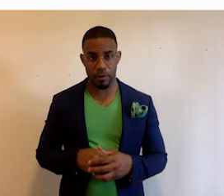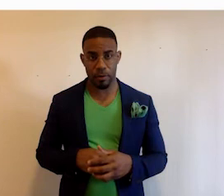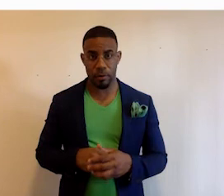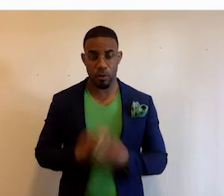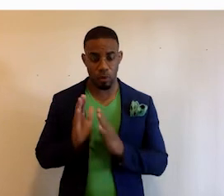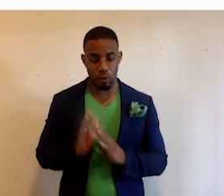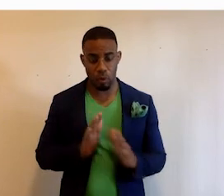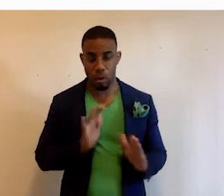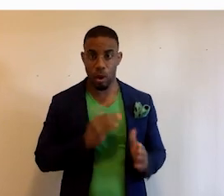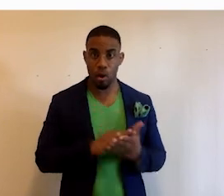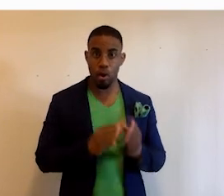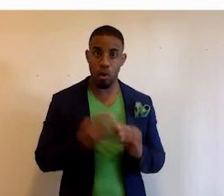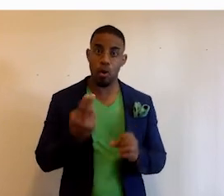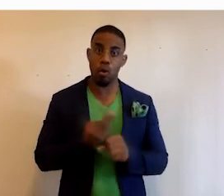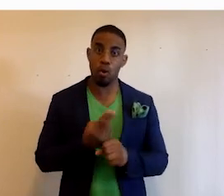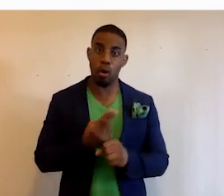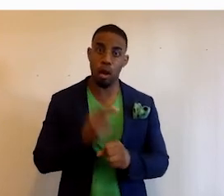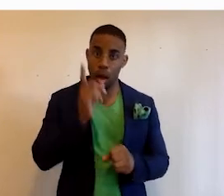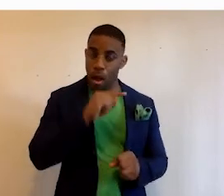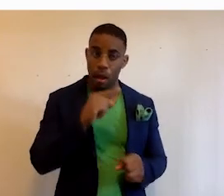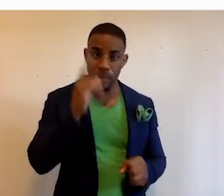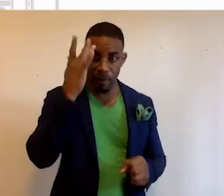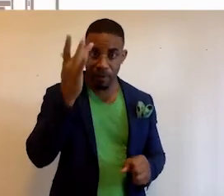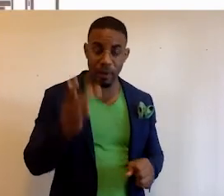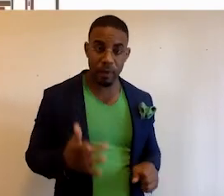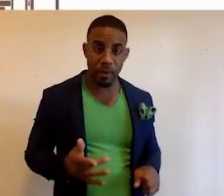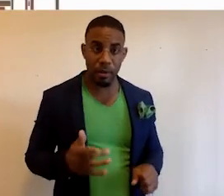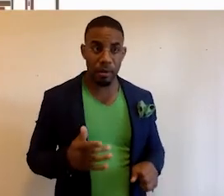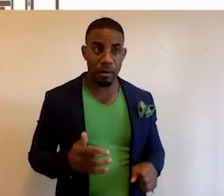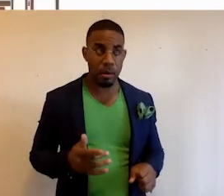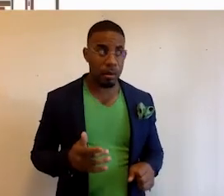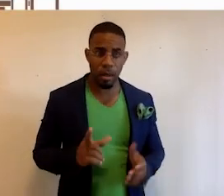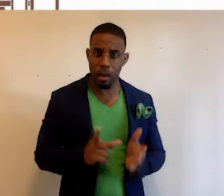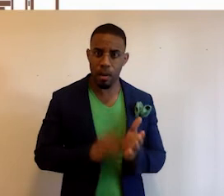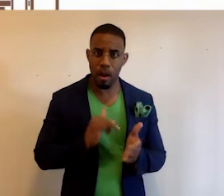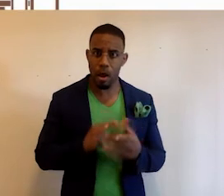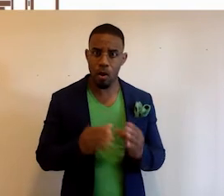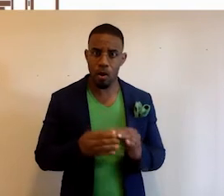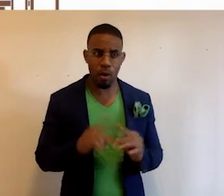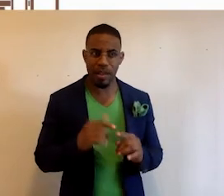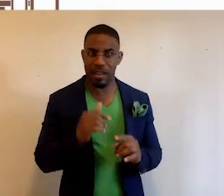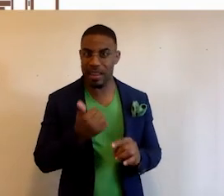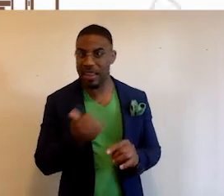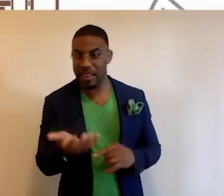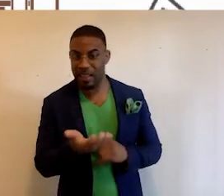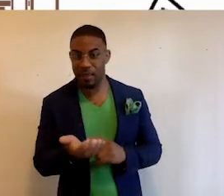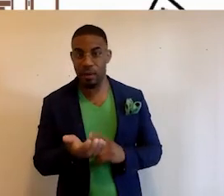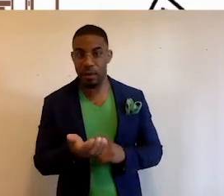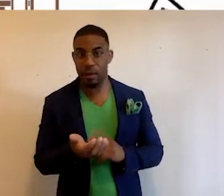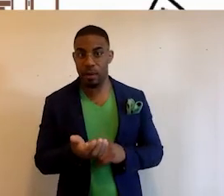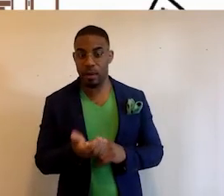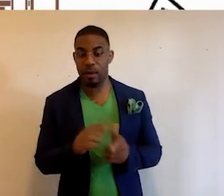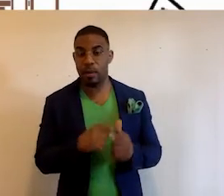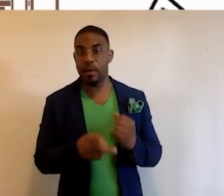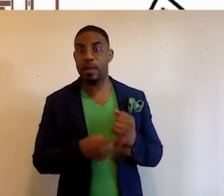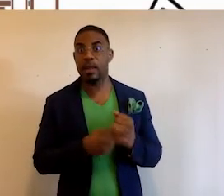Organizing our stories using artificial intelligence. Publishing our stories to any device and